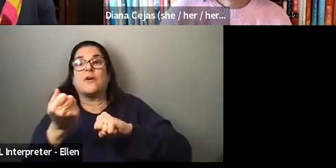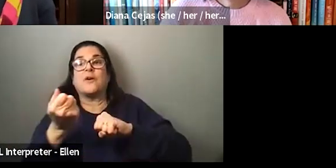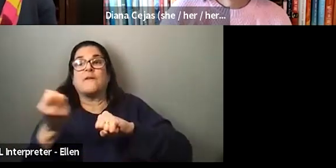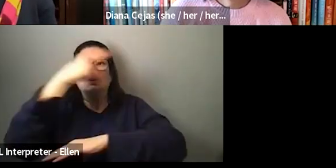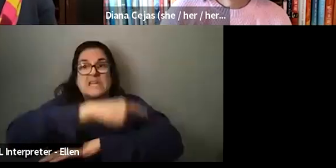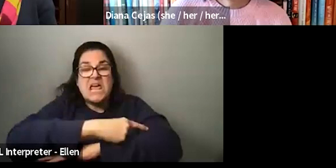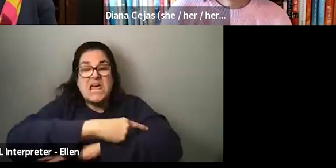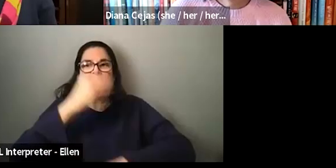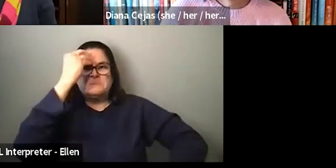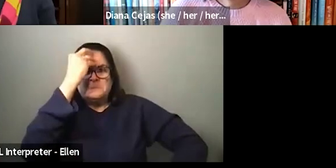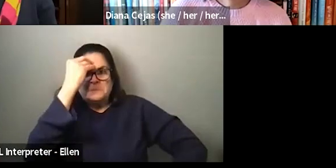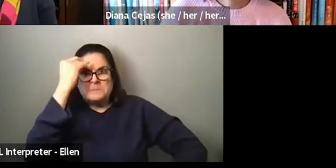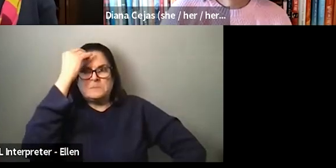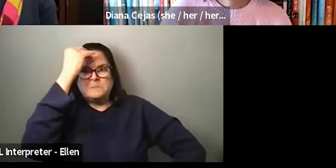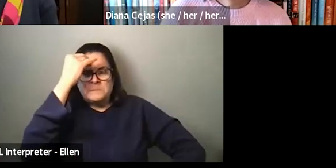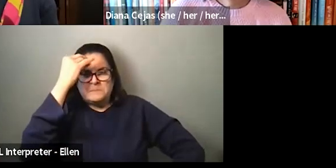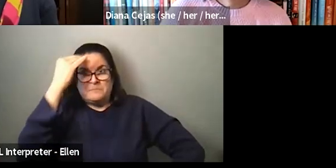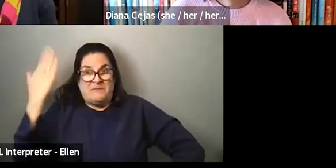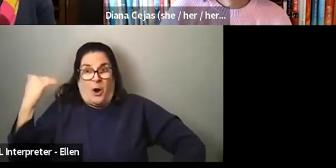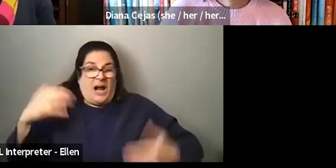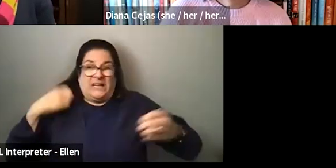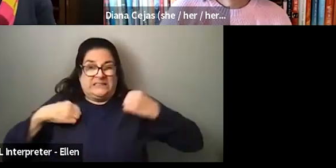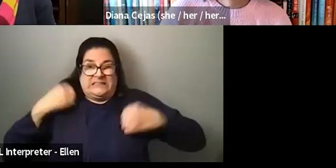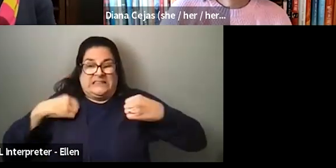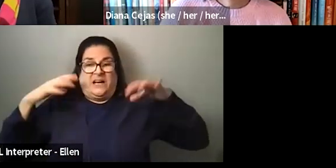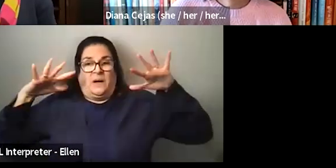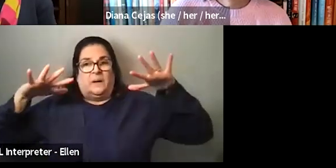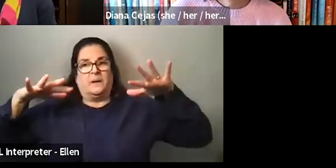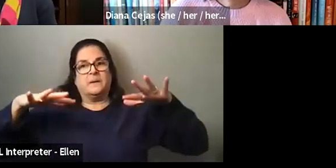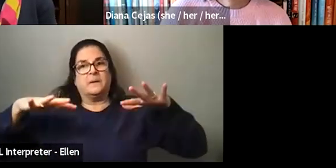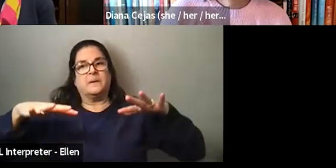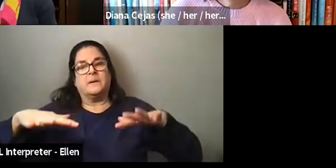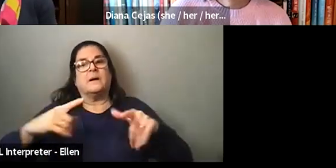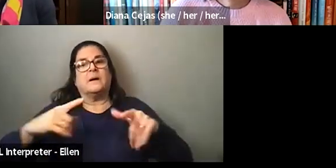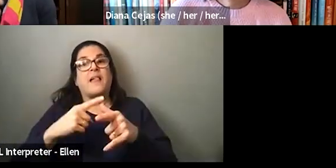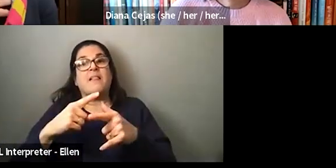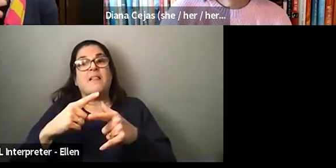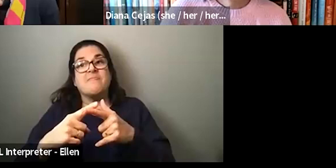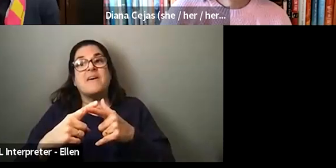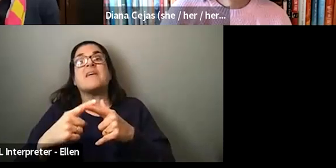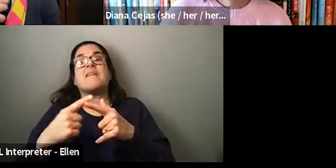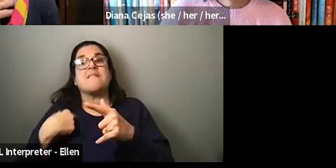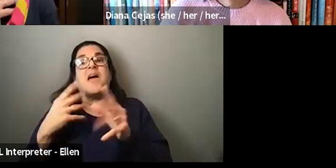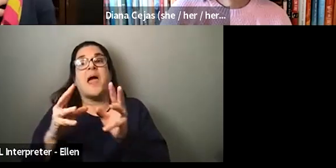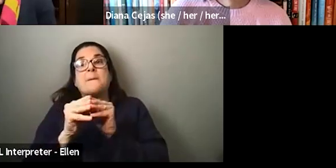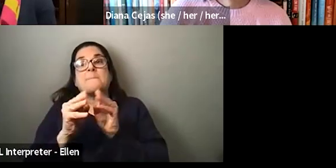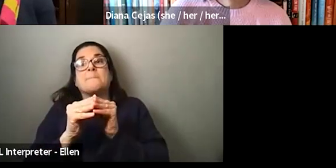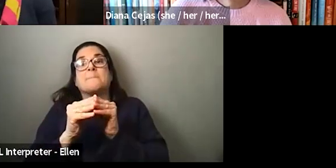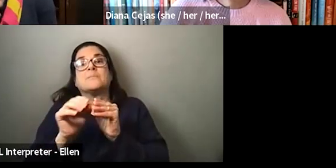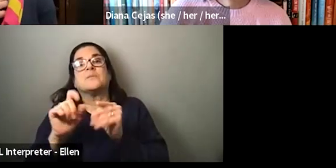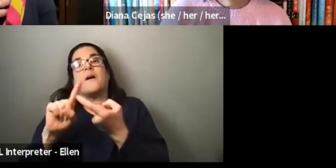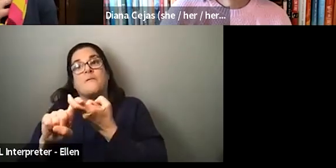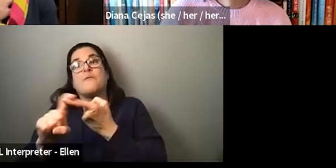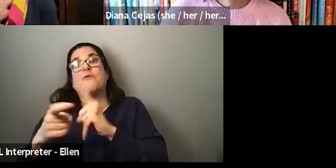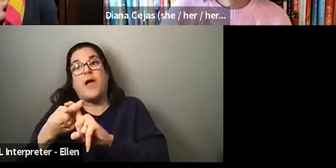it, think about it, come down from the emotion. And then, um, I actually ended up engaging with a friend of mine who was a disability